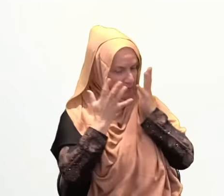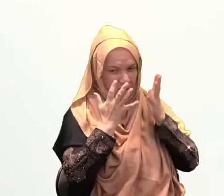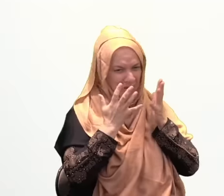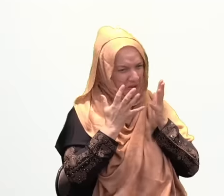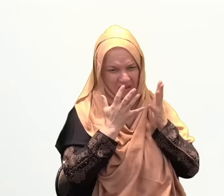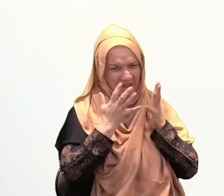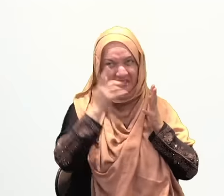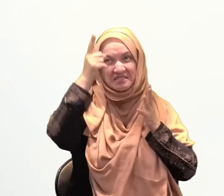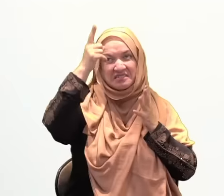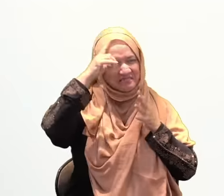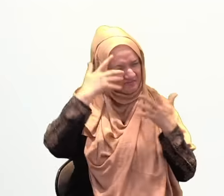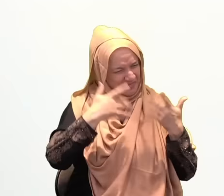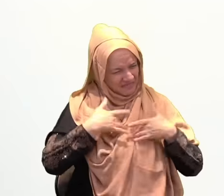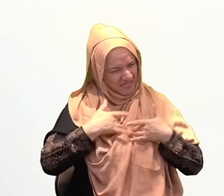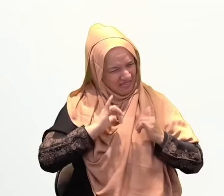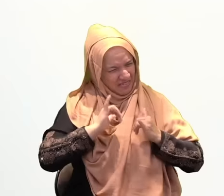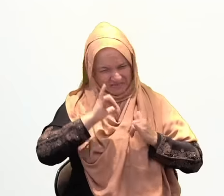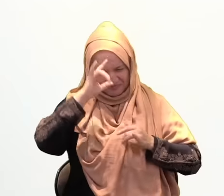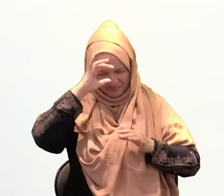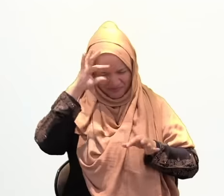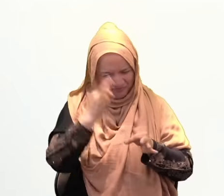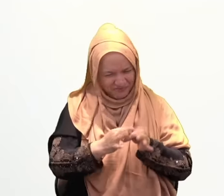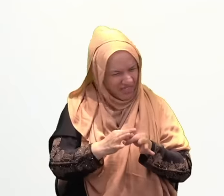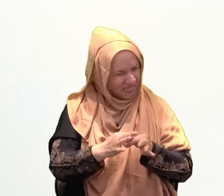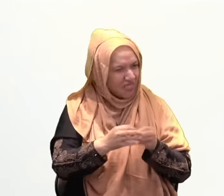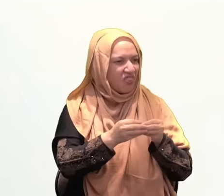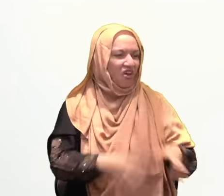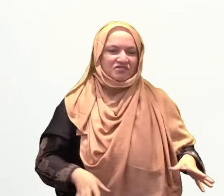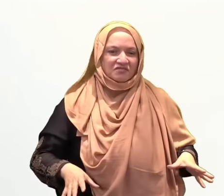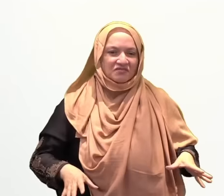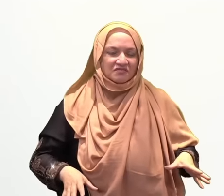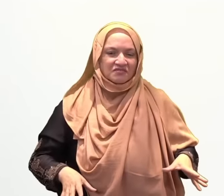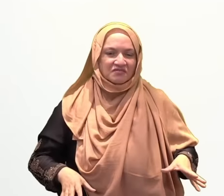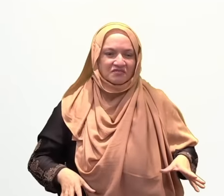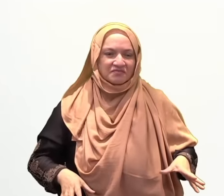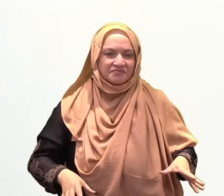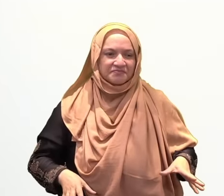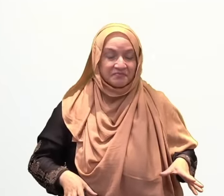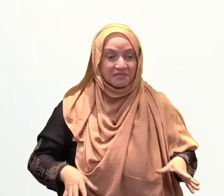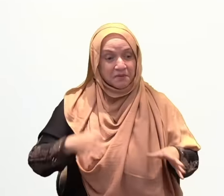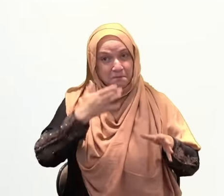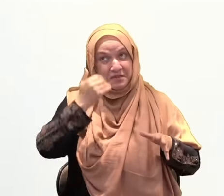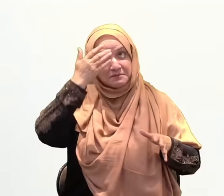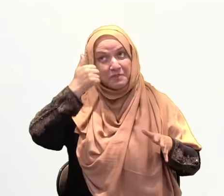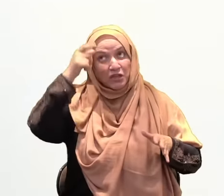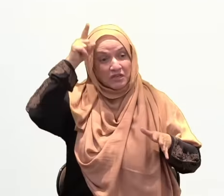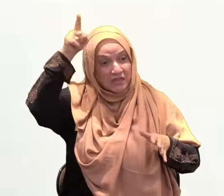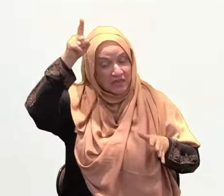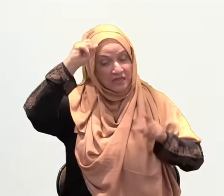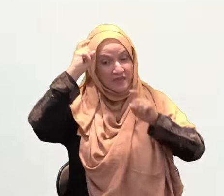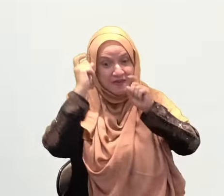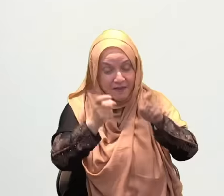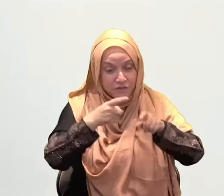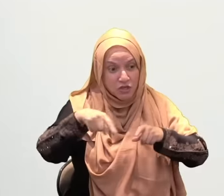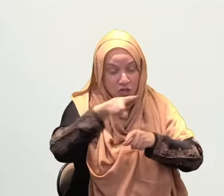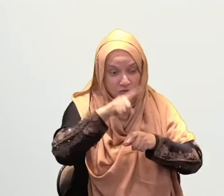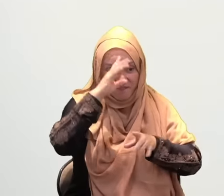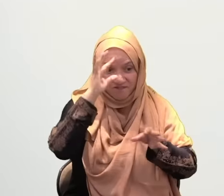that he takes us. Allahumma ameen. I say this and thank you and for the blessings of Muslims and thank you for peace Allah. May